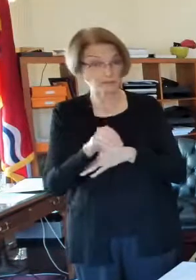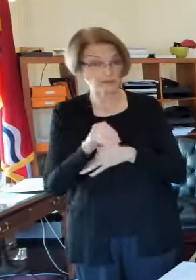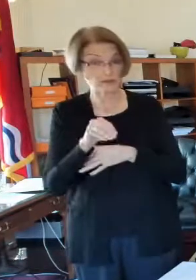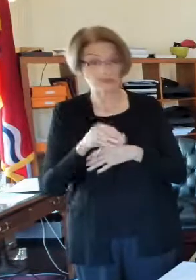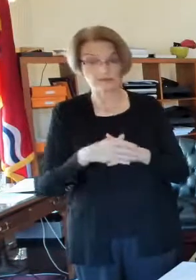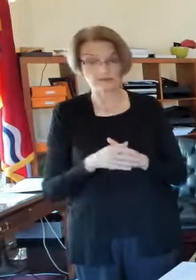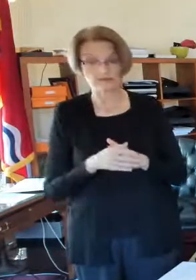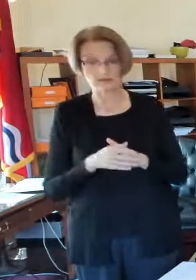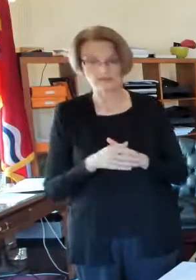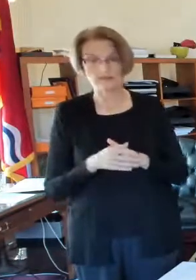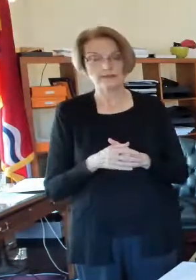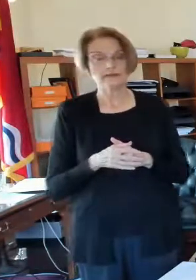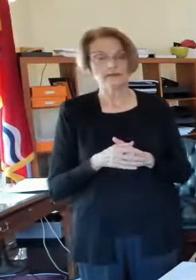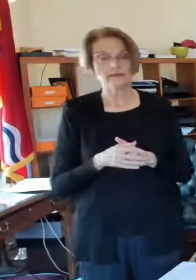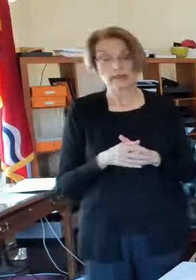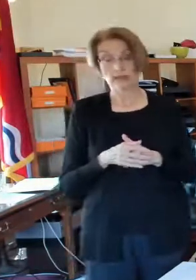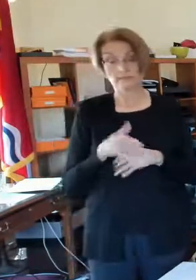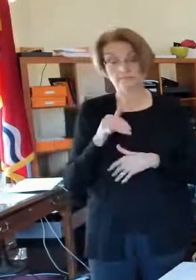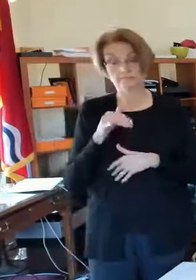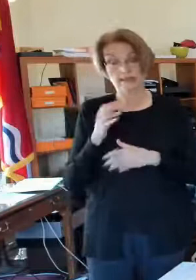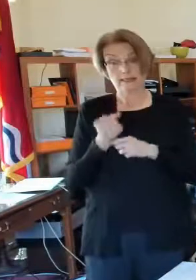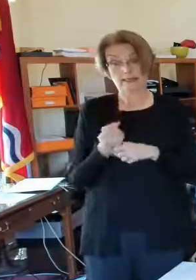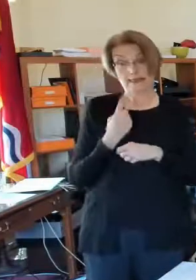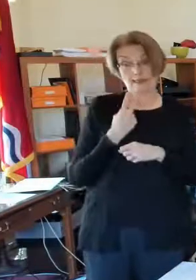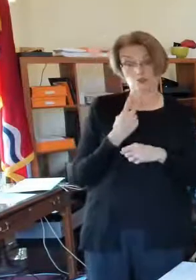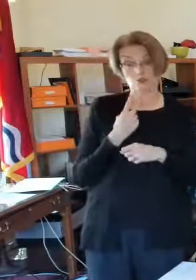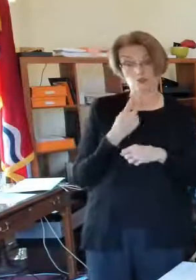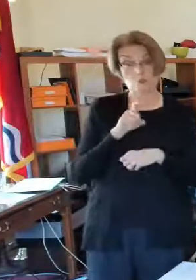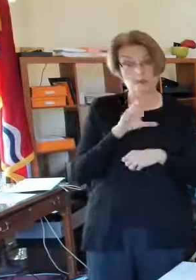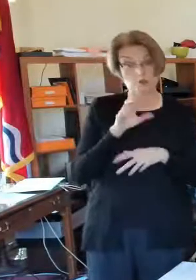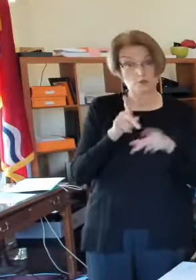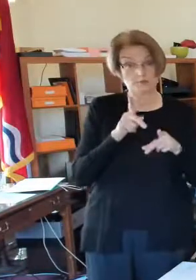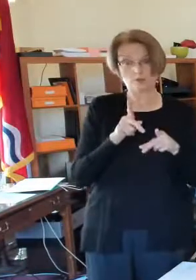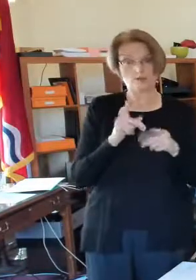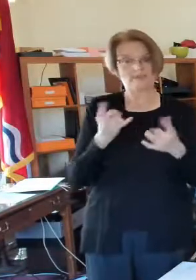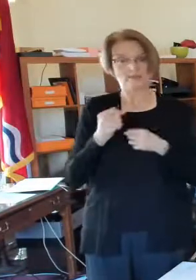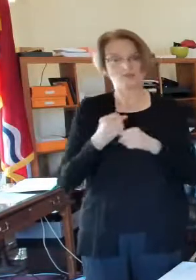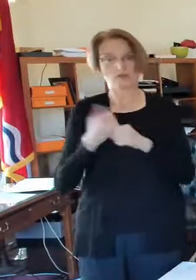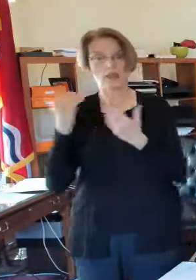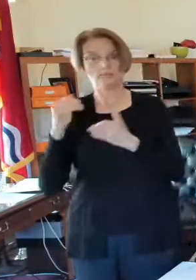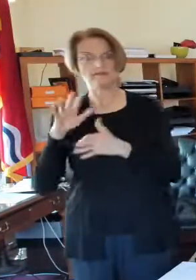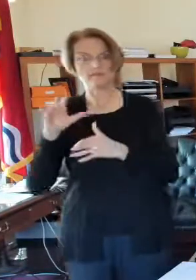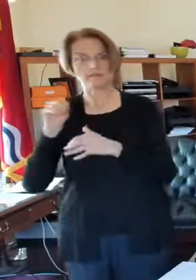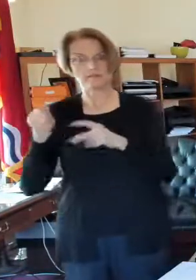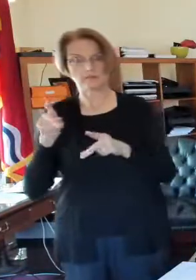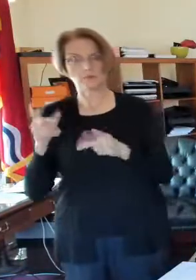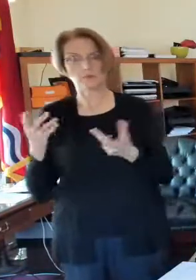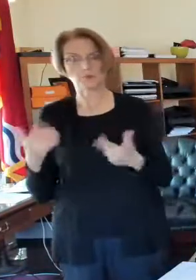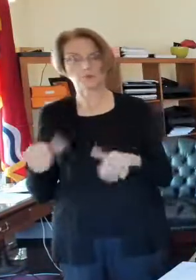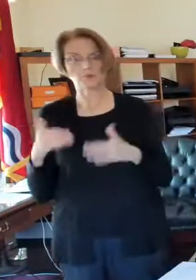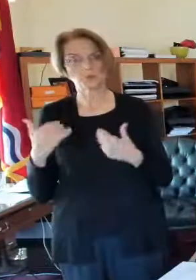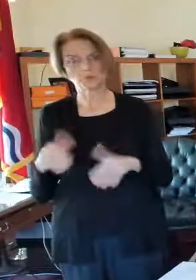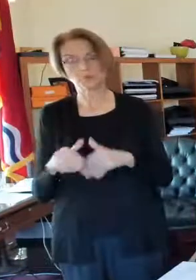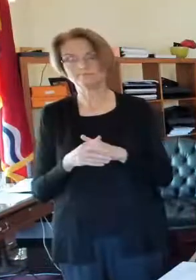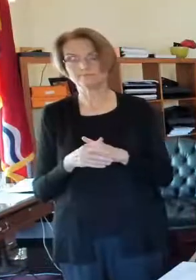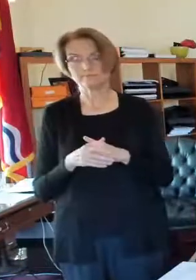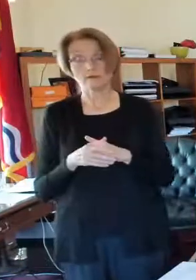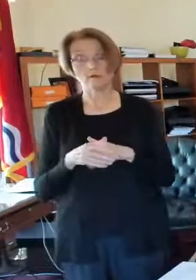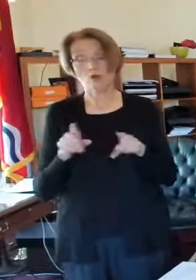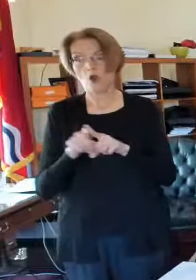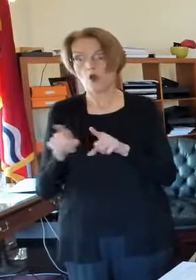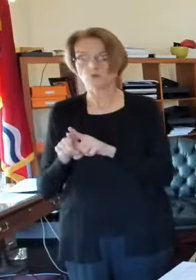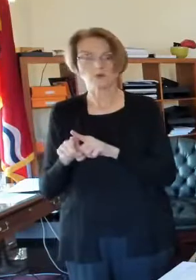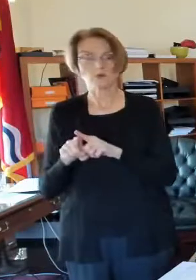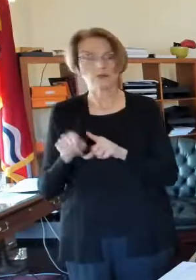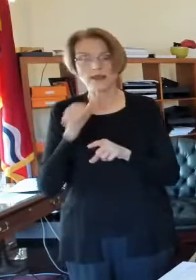I don't 100 people last year, they're taking care of 50 people this year. That's causing a strain and they just don't have the volunteers